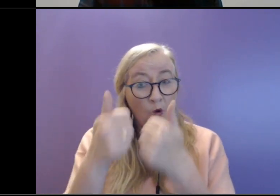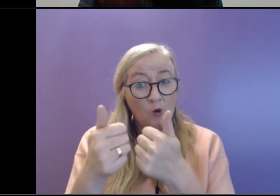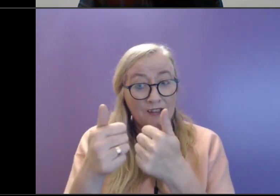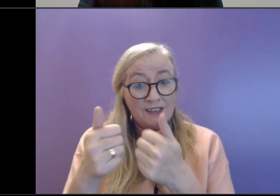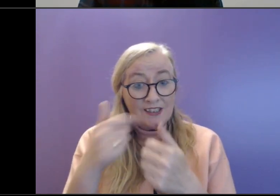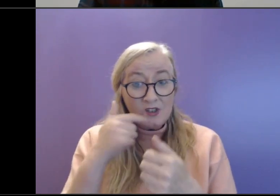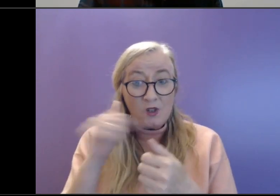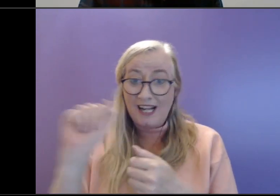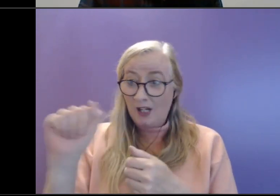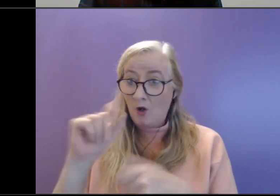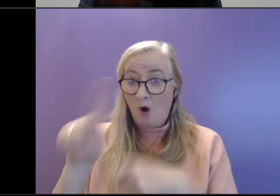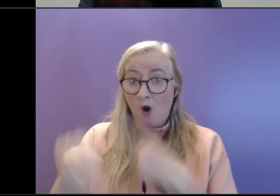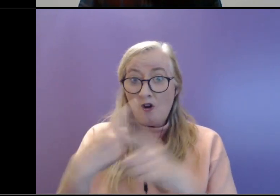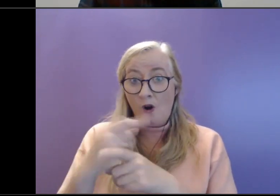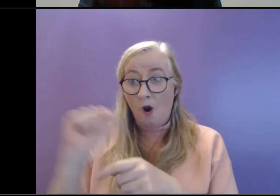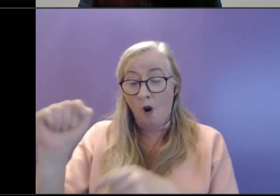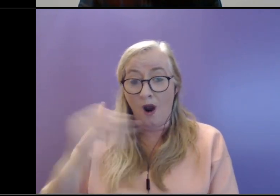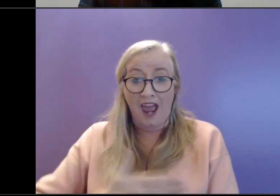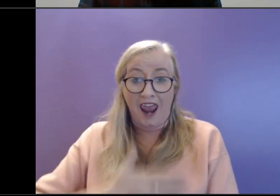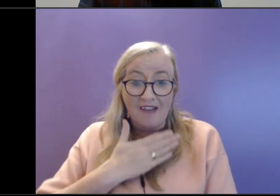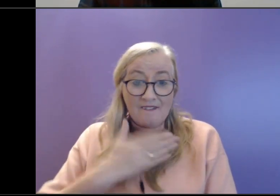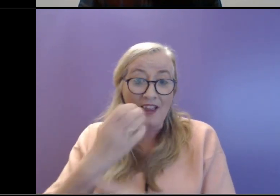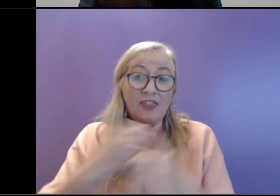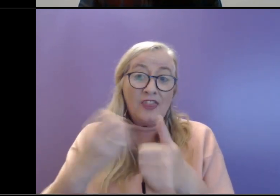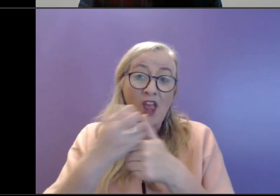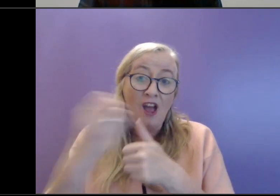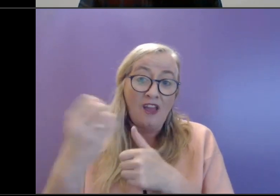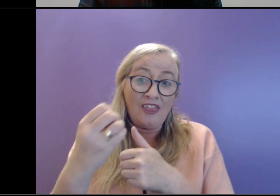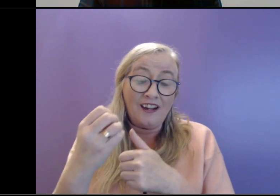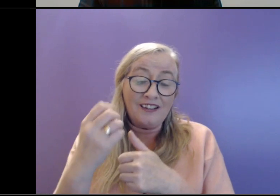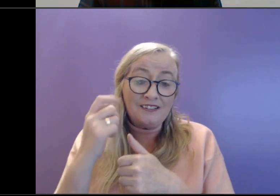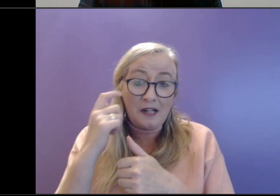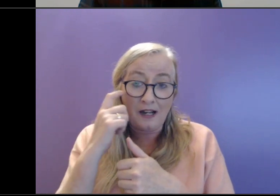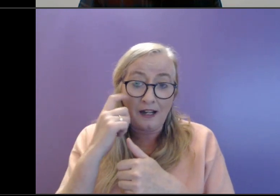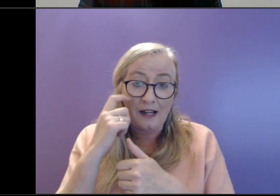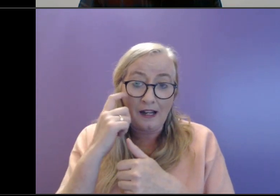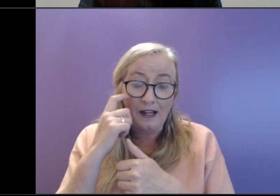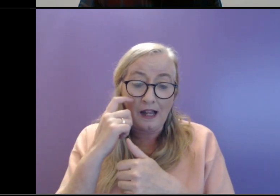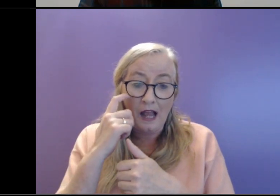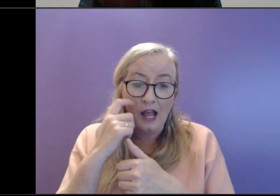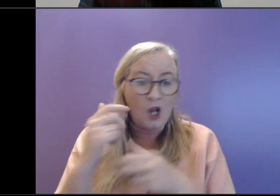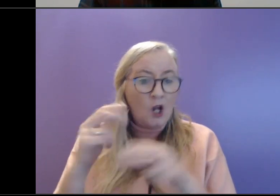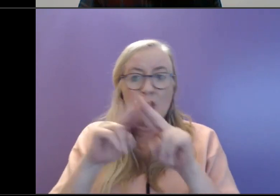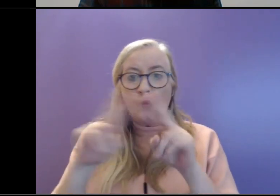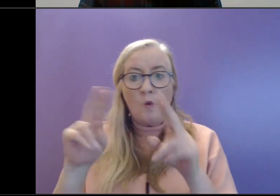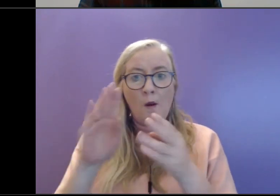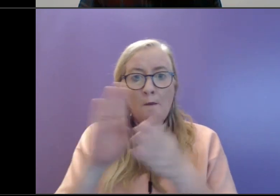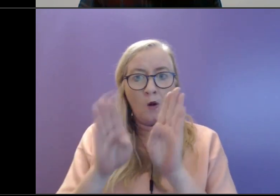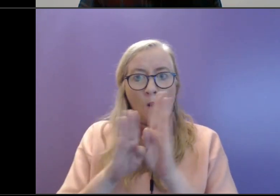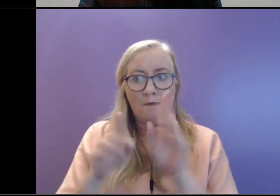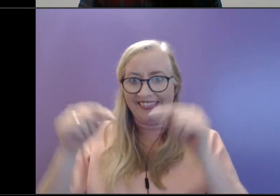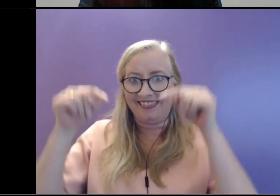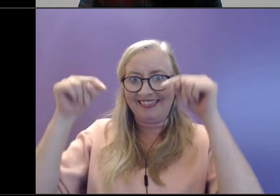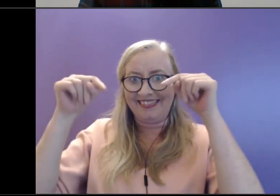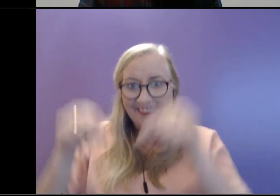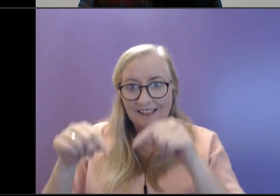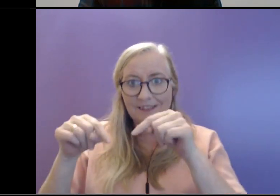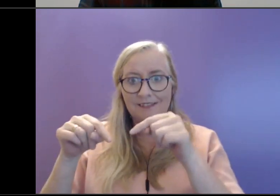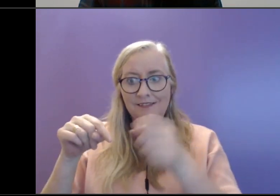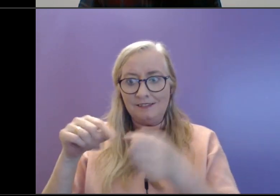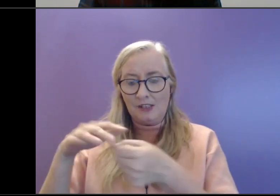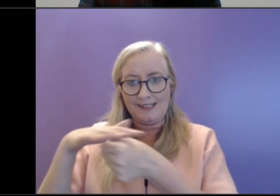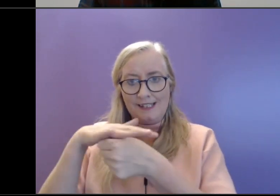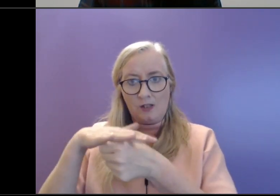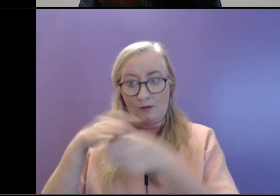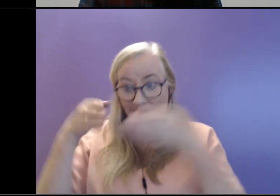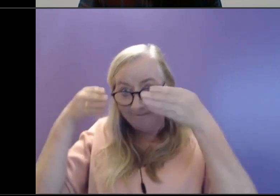whole life and the other the other young woman's young life don't become all about this situation and that there